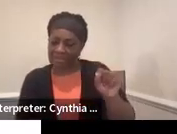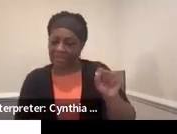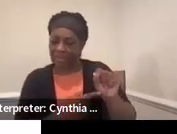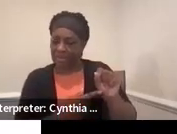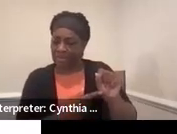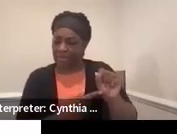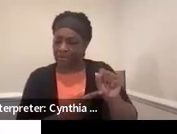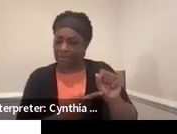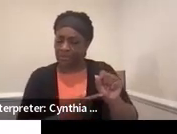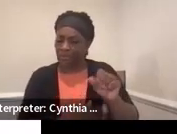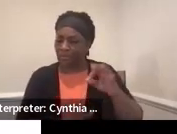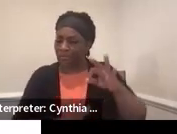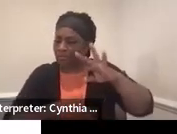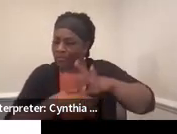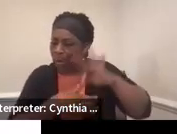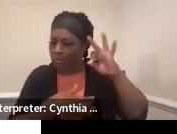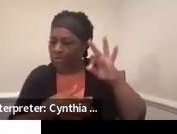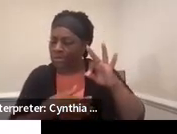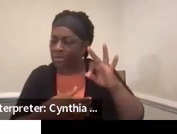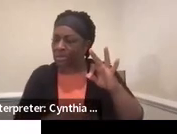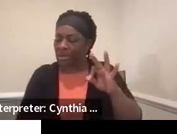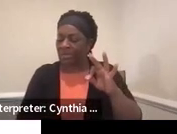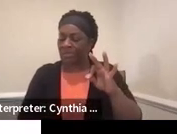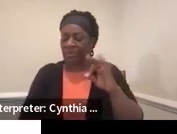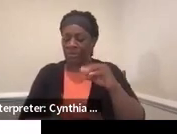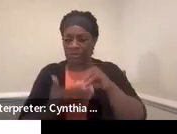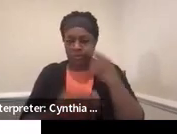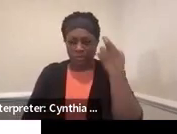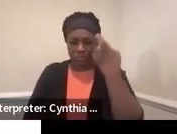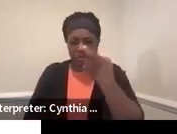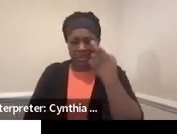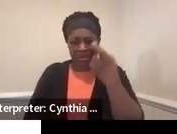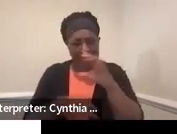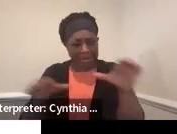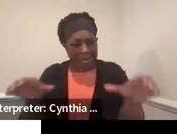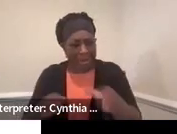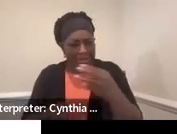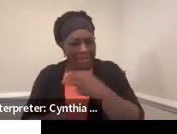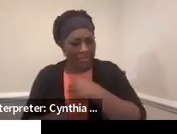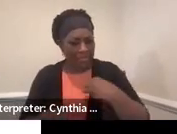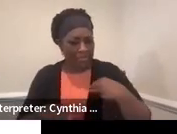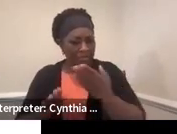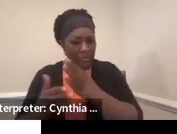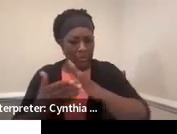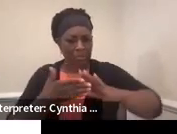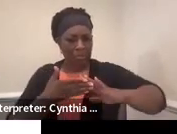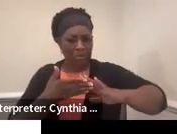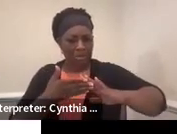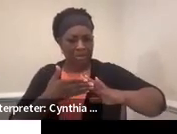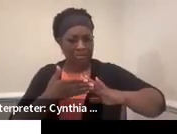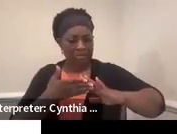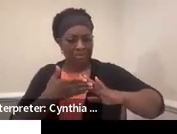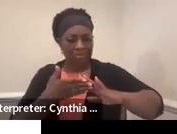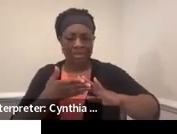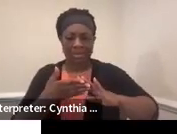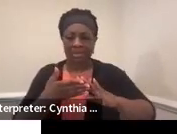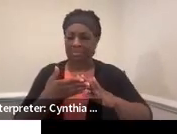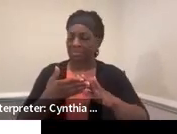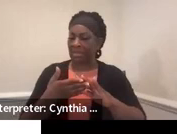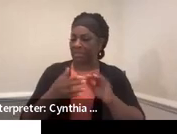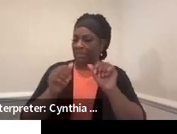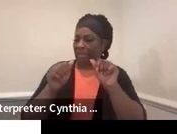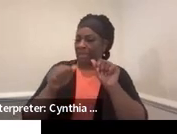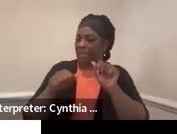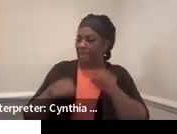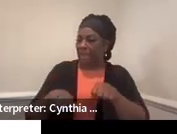to vote, making them realize that they are active members of their community and they can